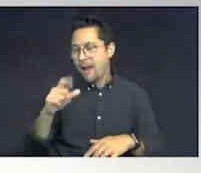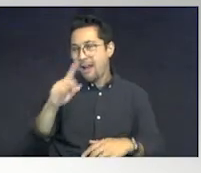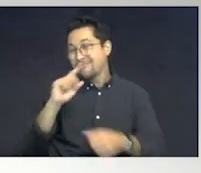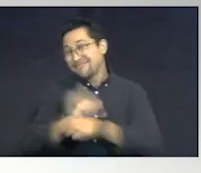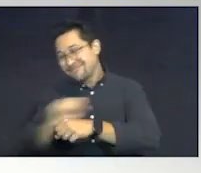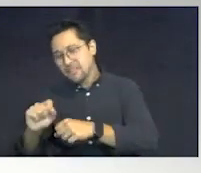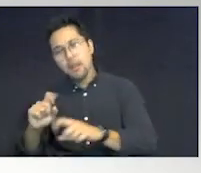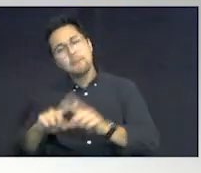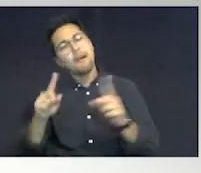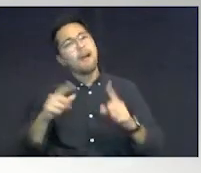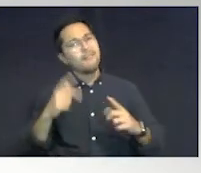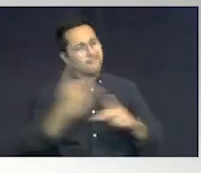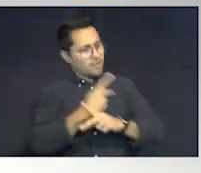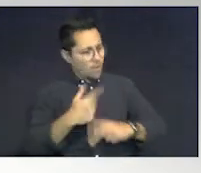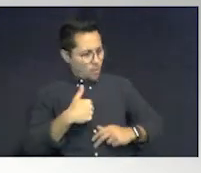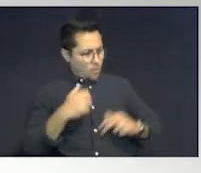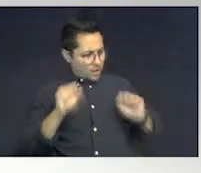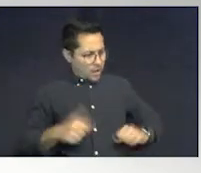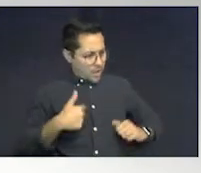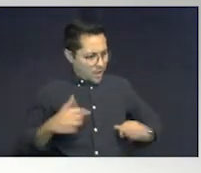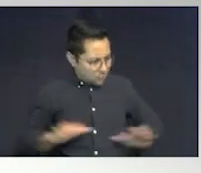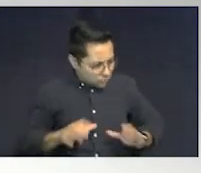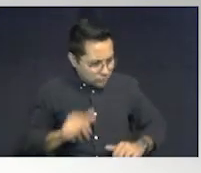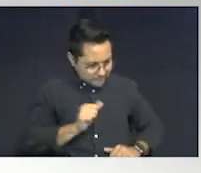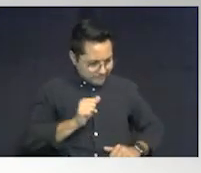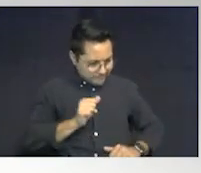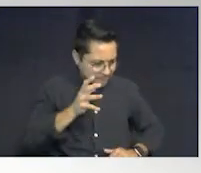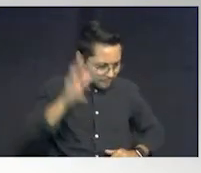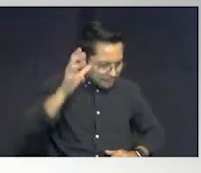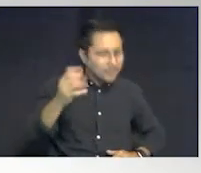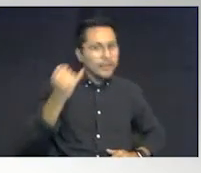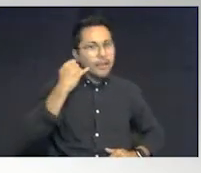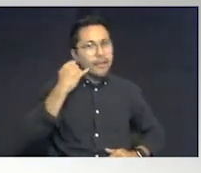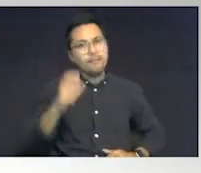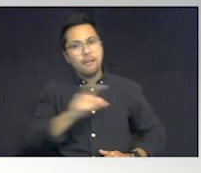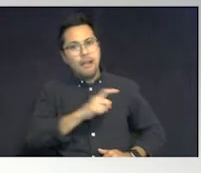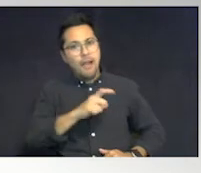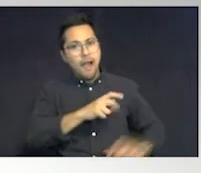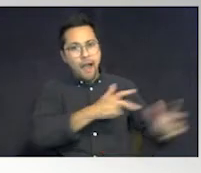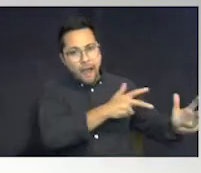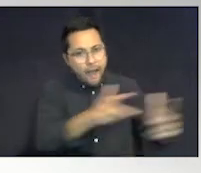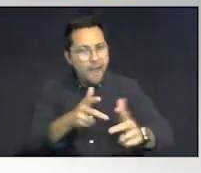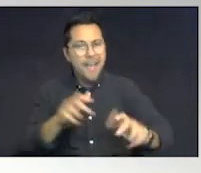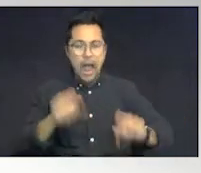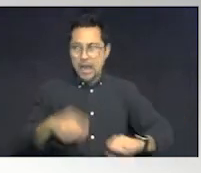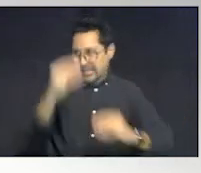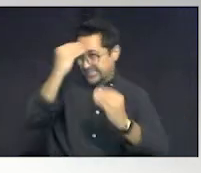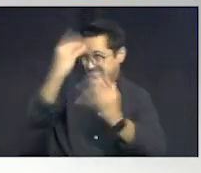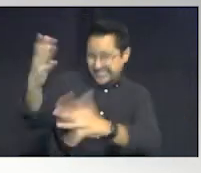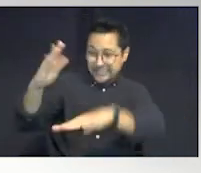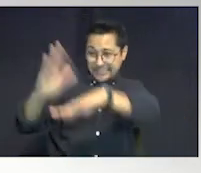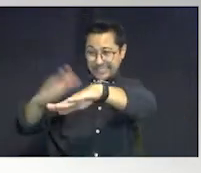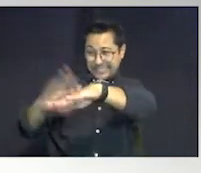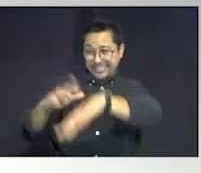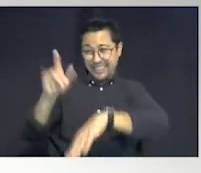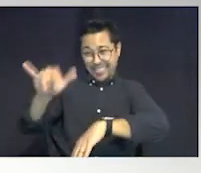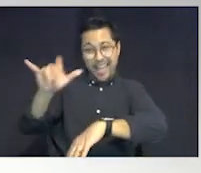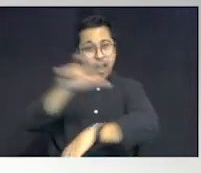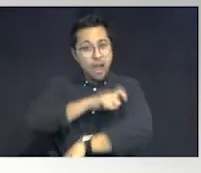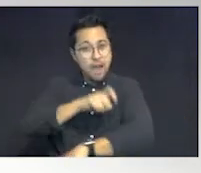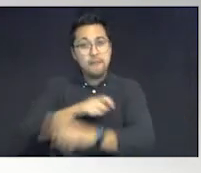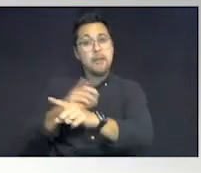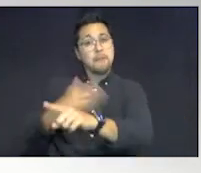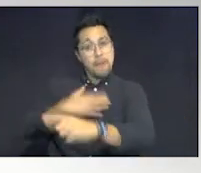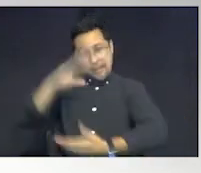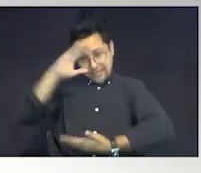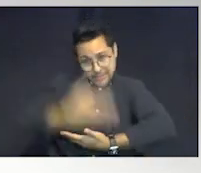about what can I do as a parent if it were to come up on a police officer that I could give a notice to that officer that my